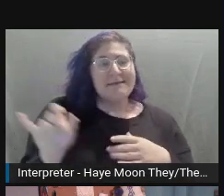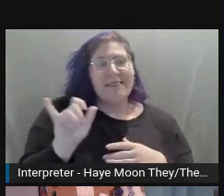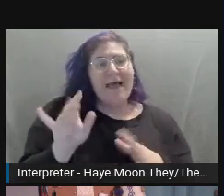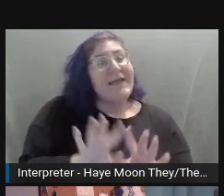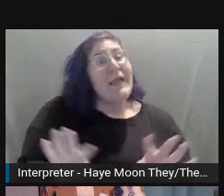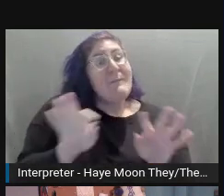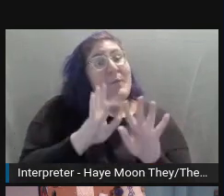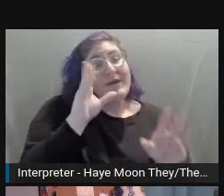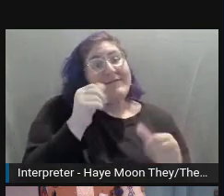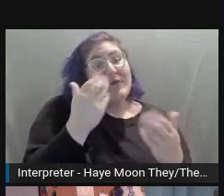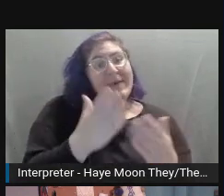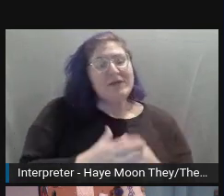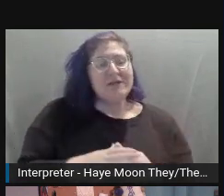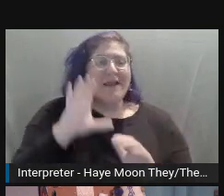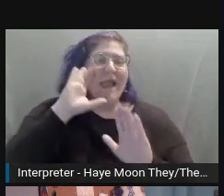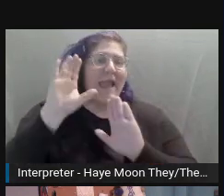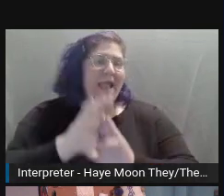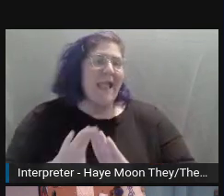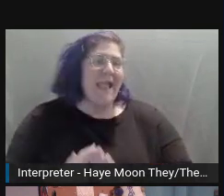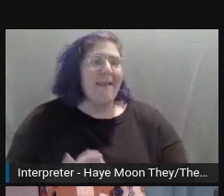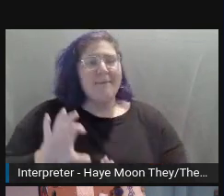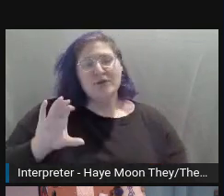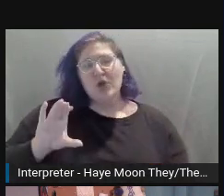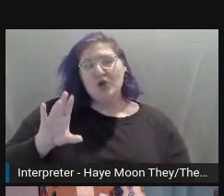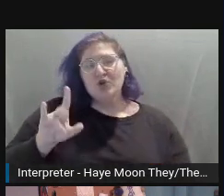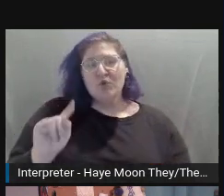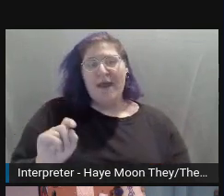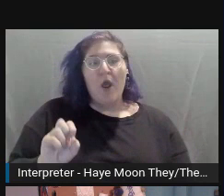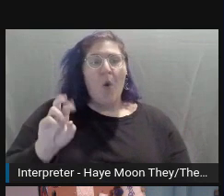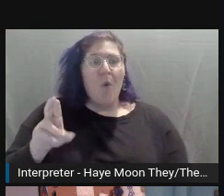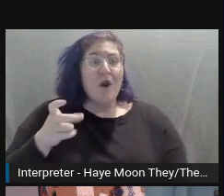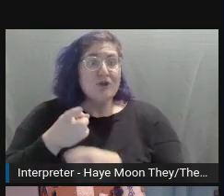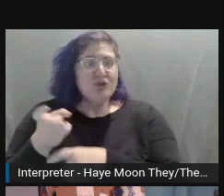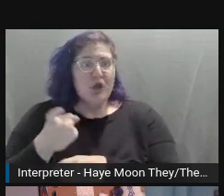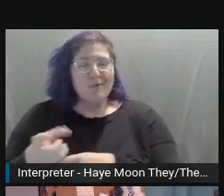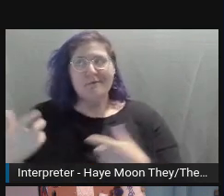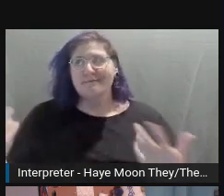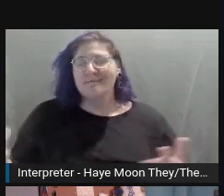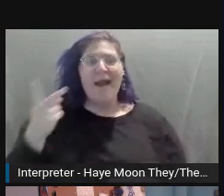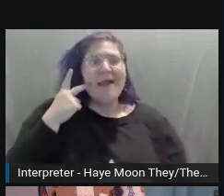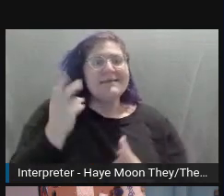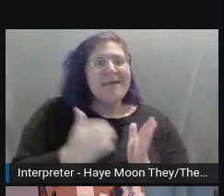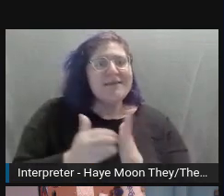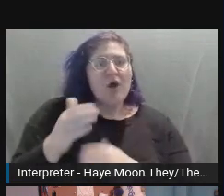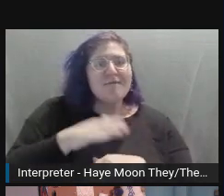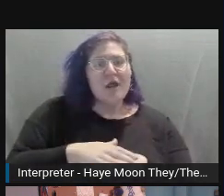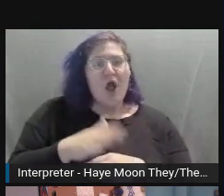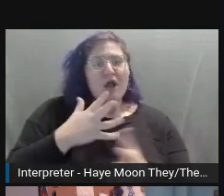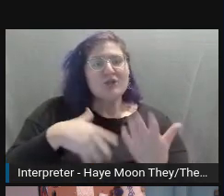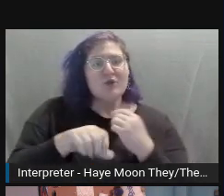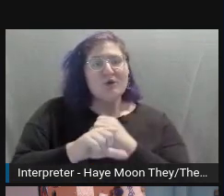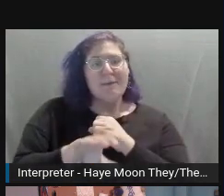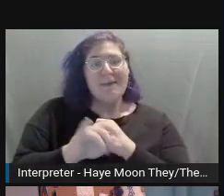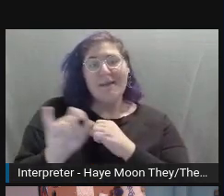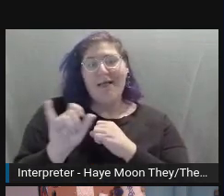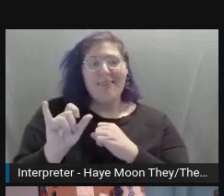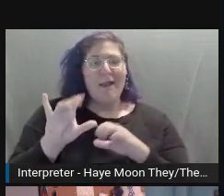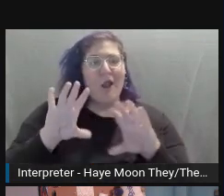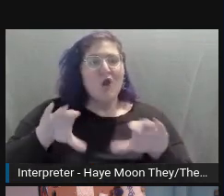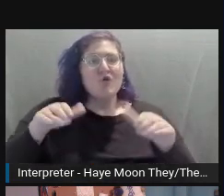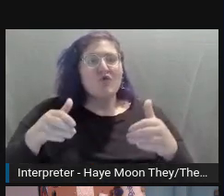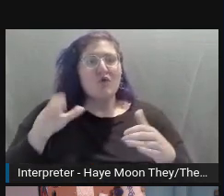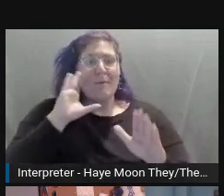or irrelevant jokes. I see this a lot, especially on social media. Someone will have a group photo and add something silly and